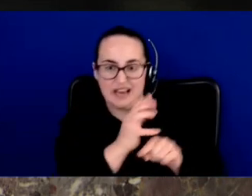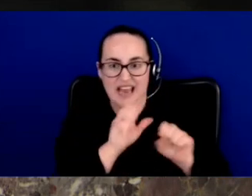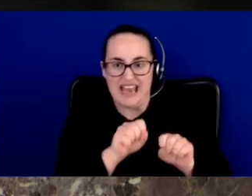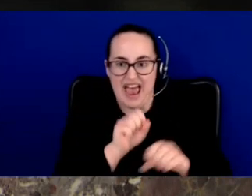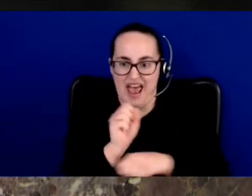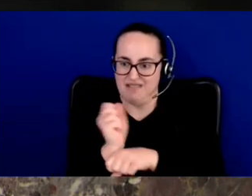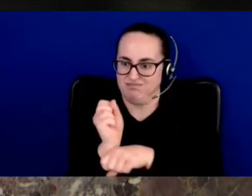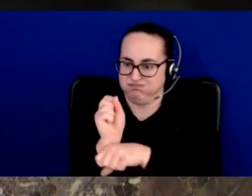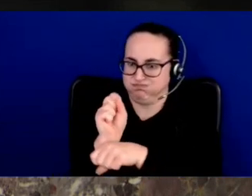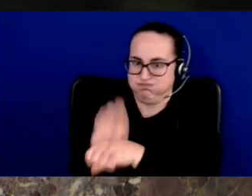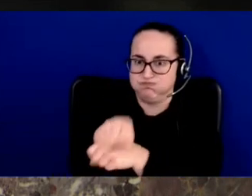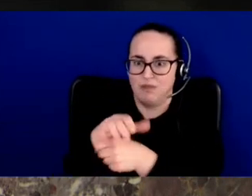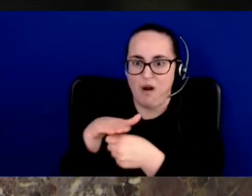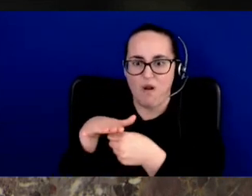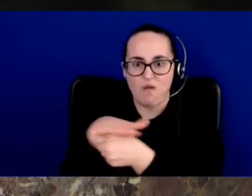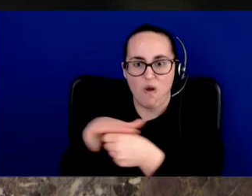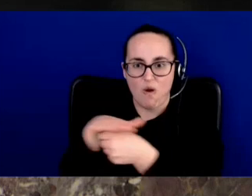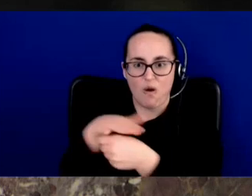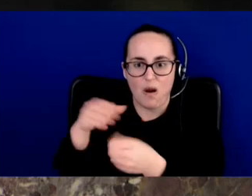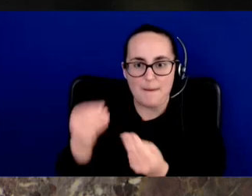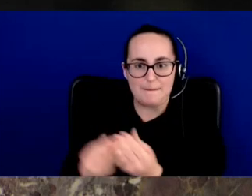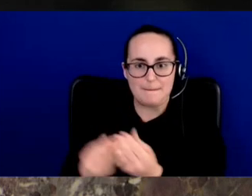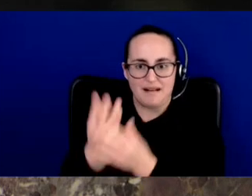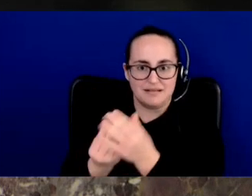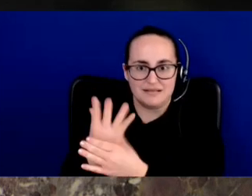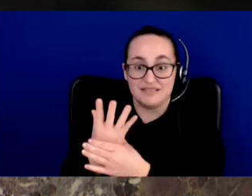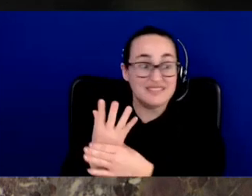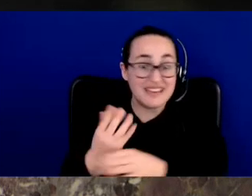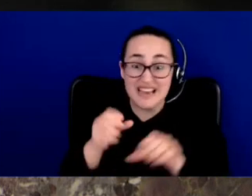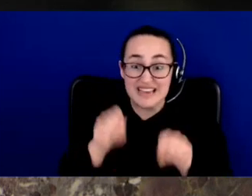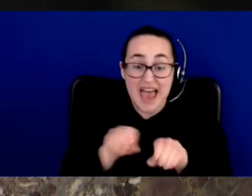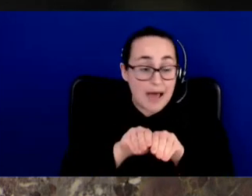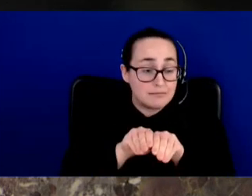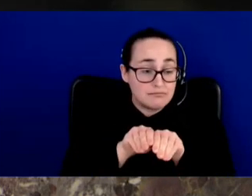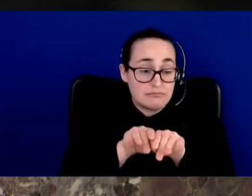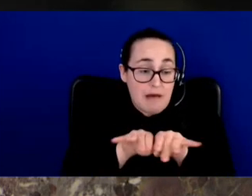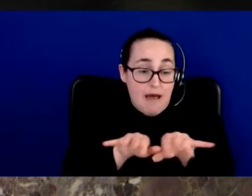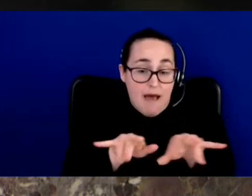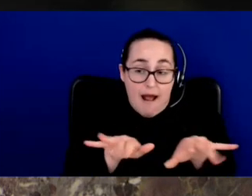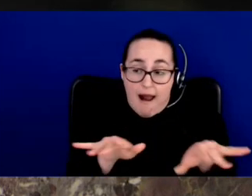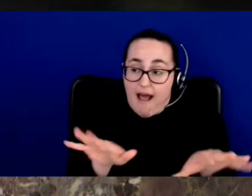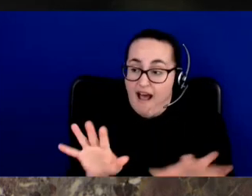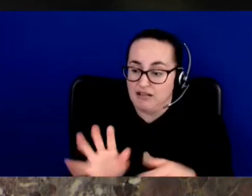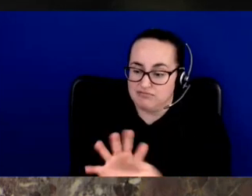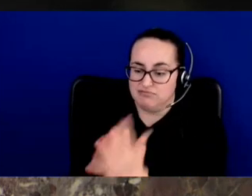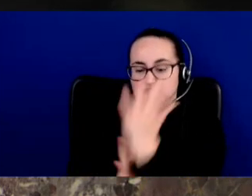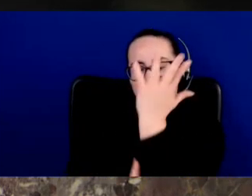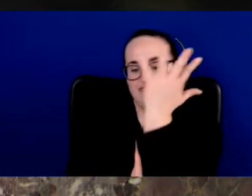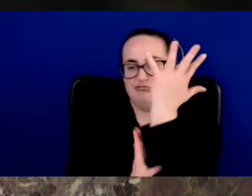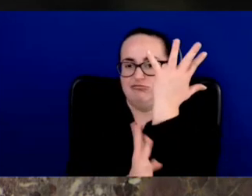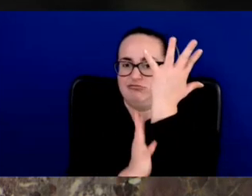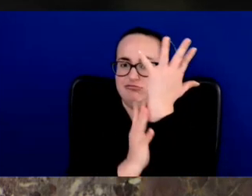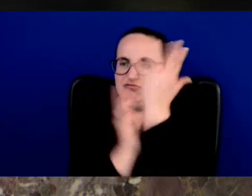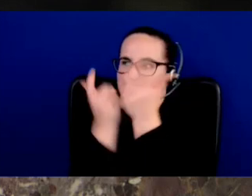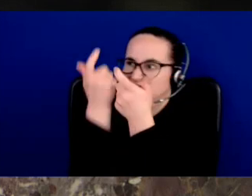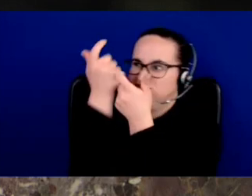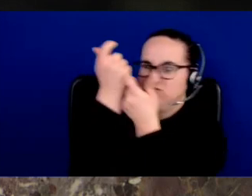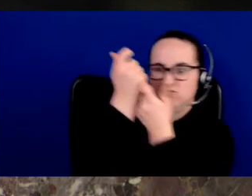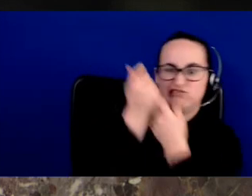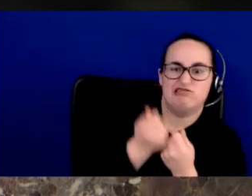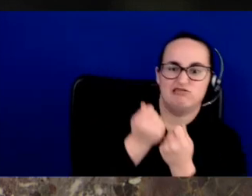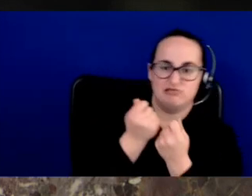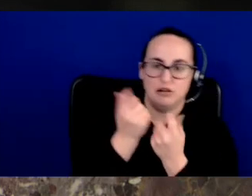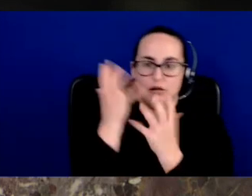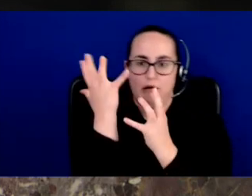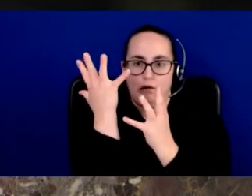up to five meters and pull down large trees. The dense canopy also blocks sunlight, which is much needed by low-growing plants.